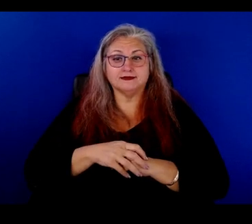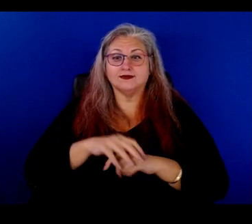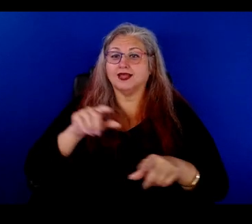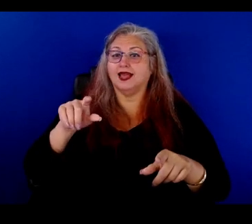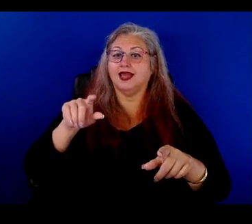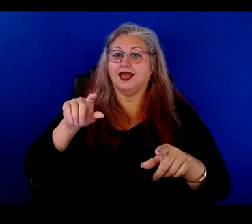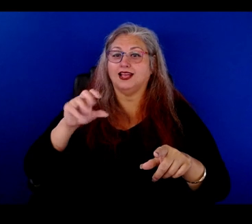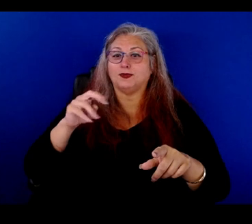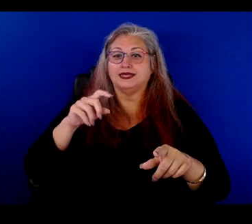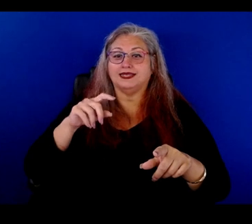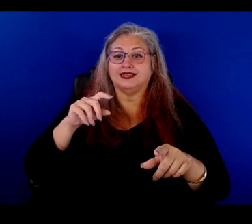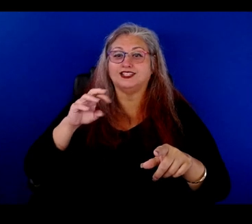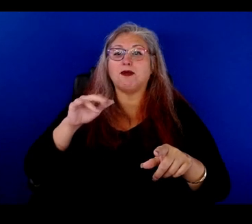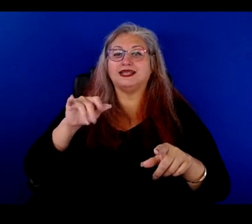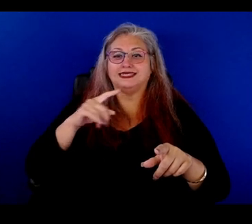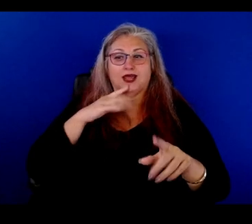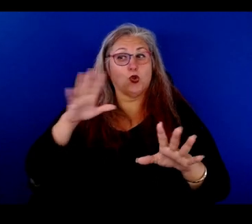blood, sweat, and tears, literally,